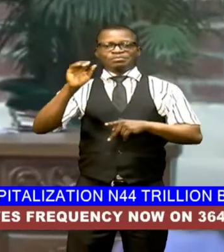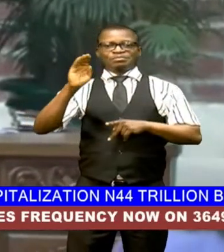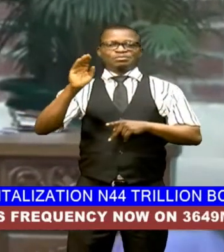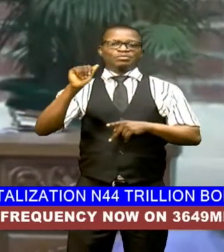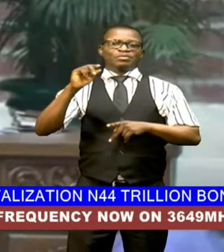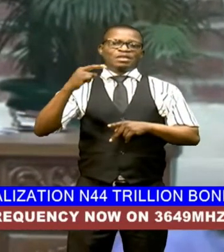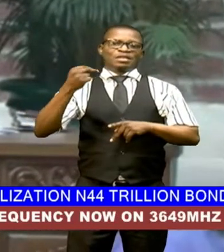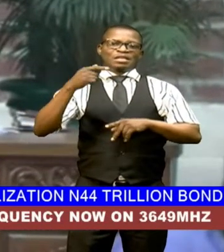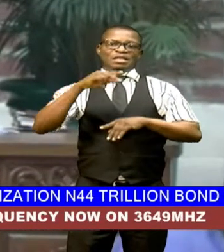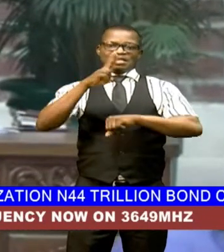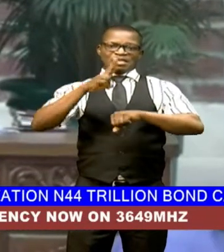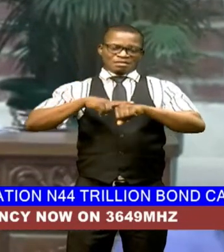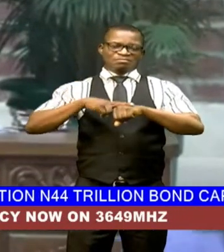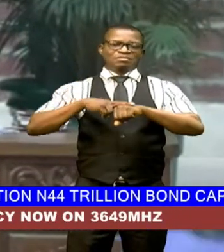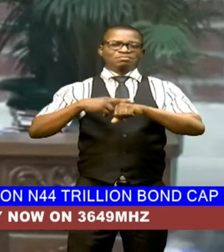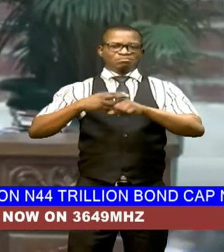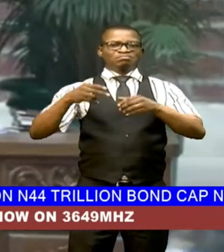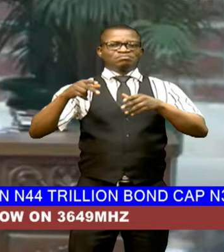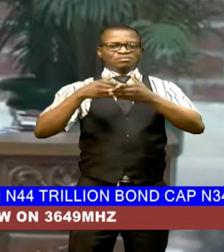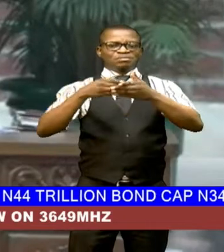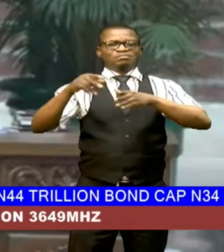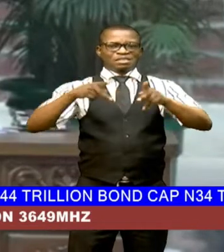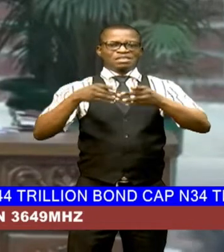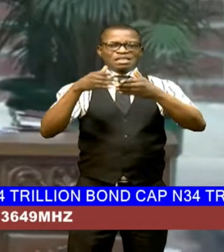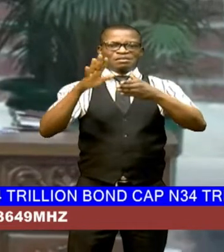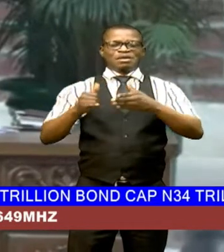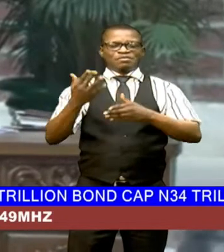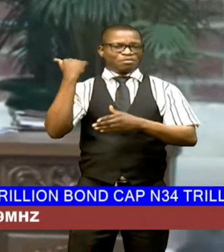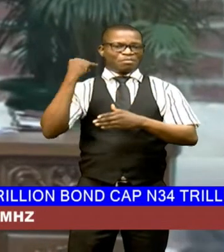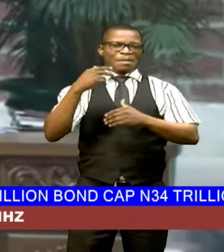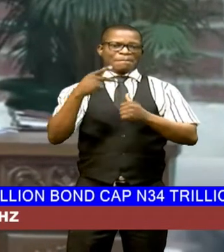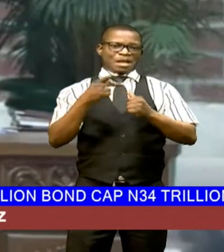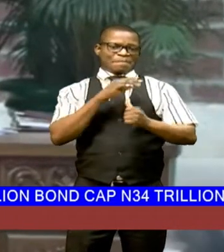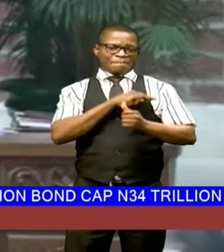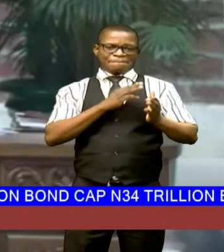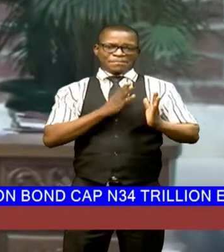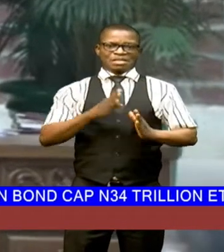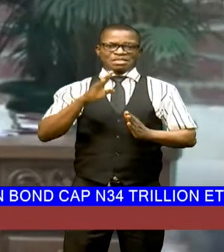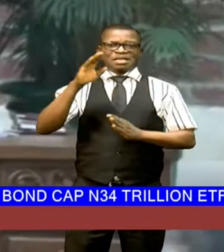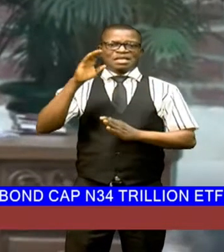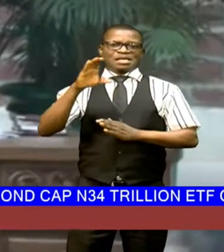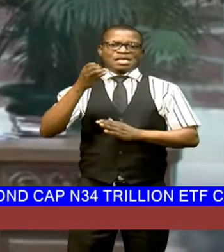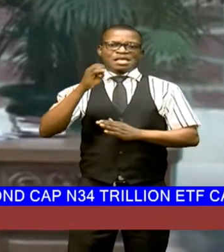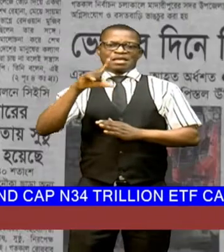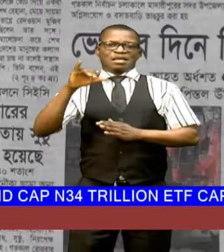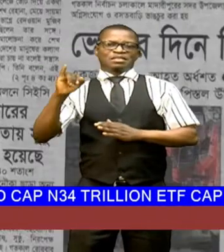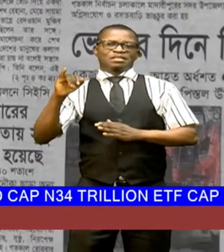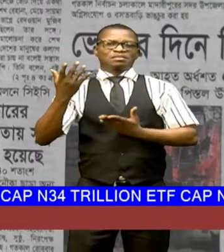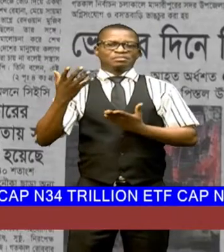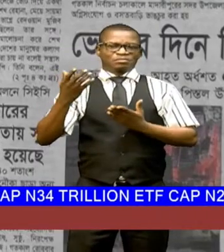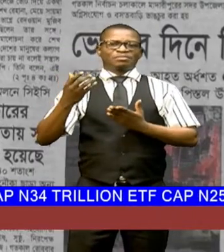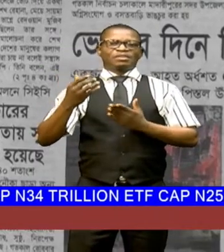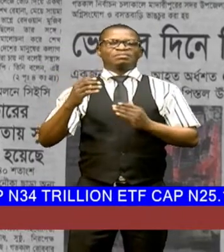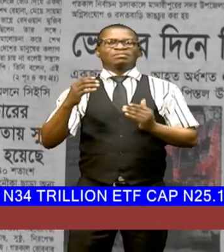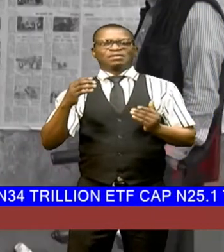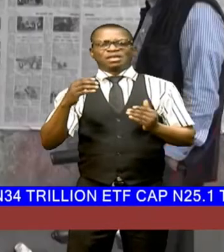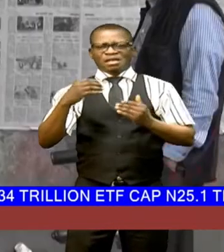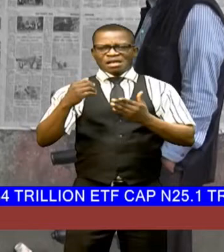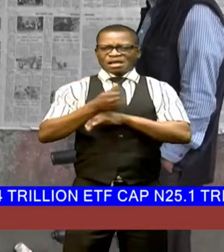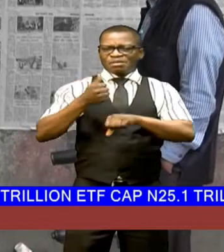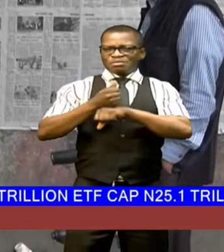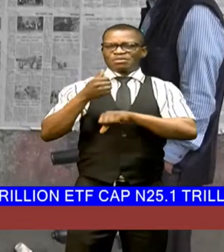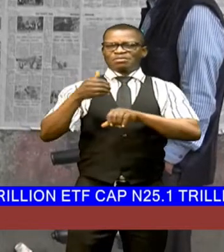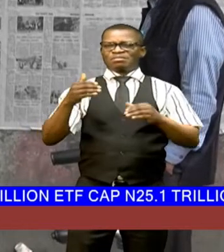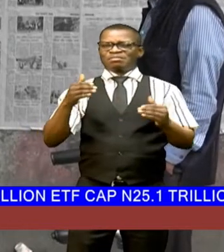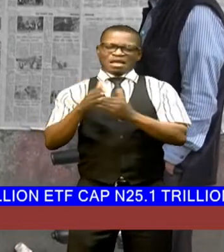party bnp led by former prime minister kalida zia was flagged for anti-national activities ahead